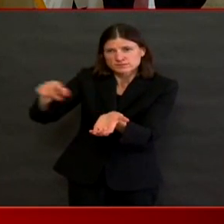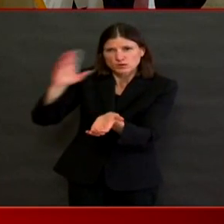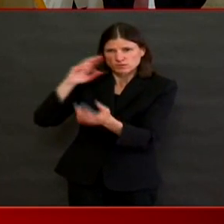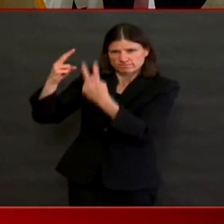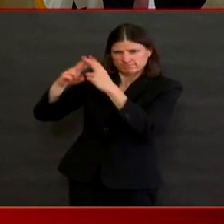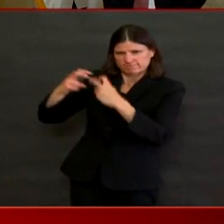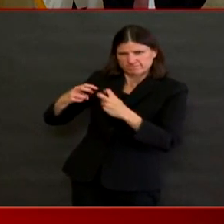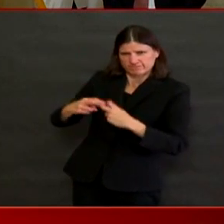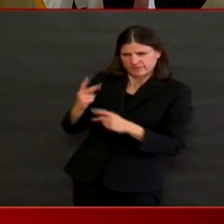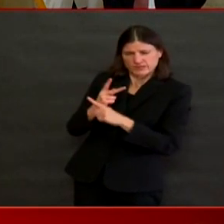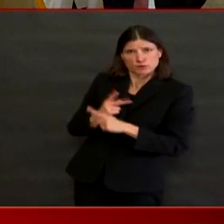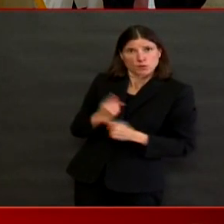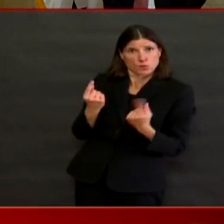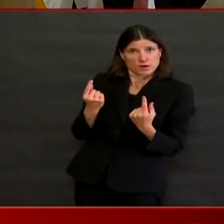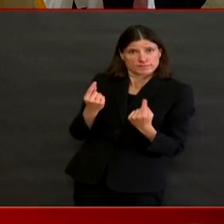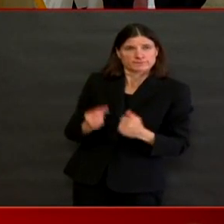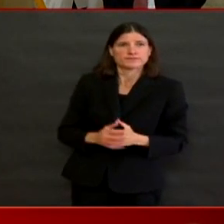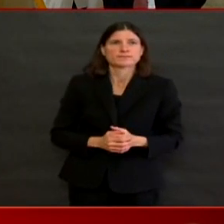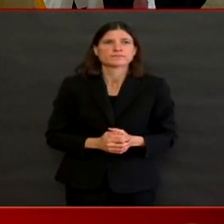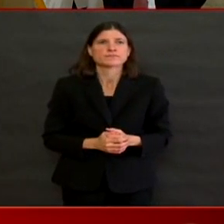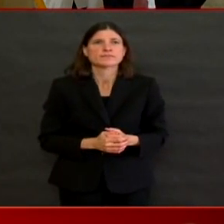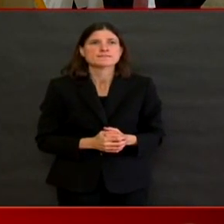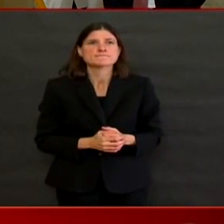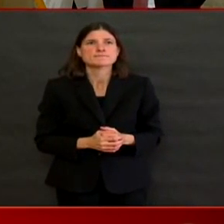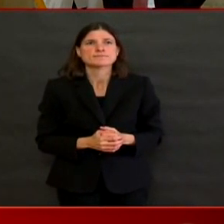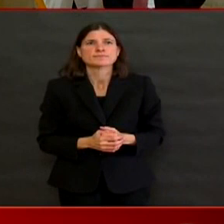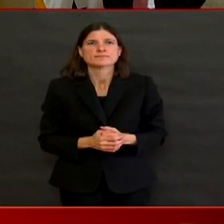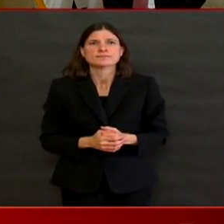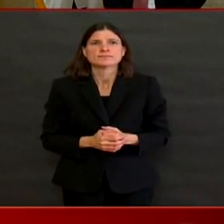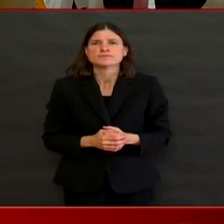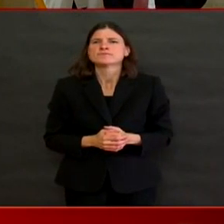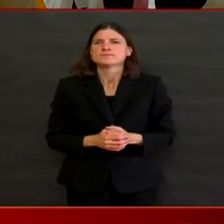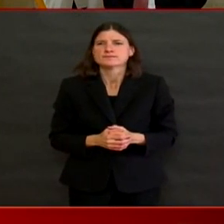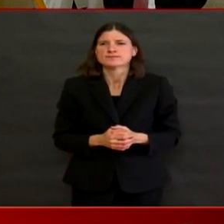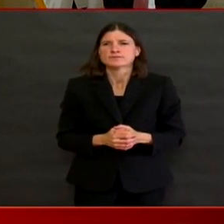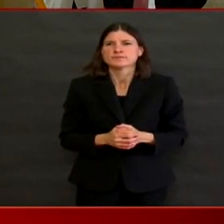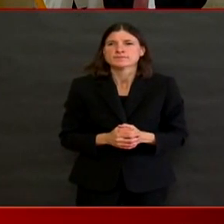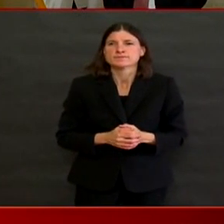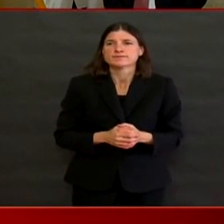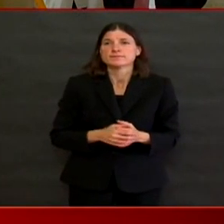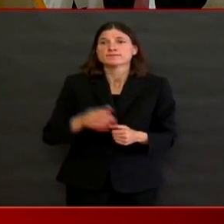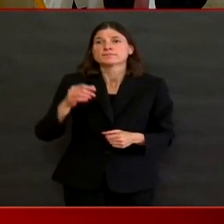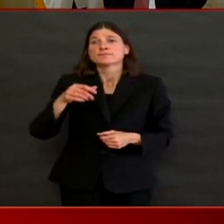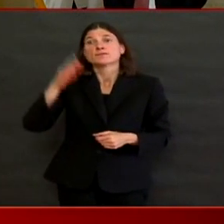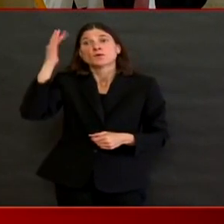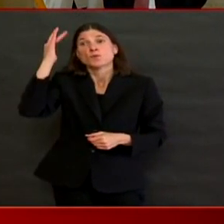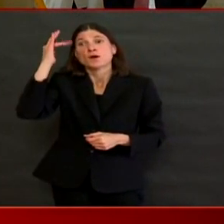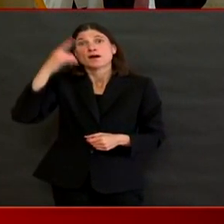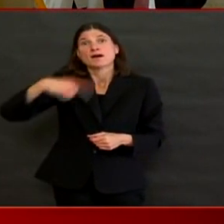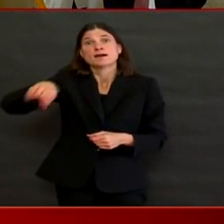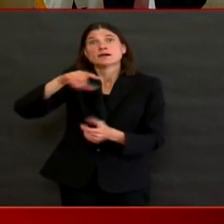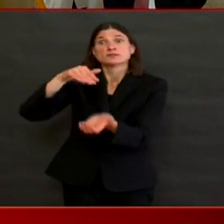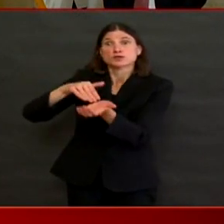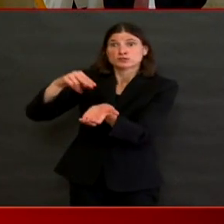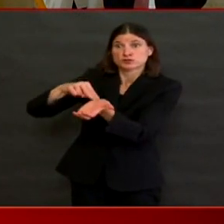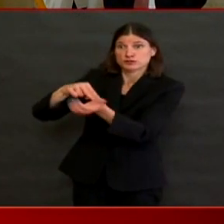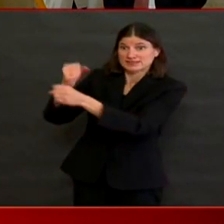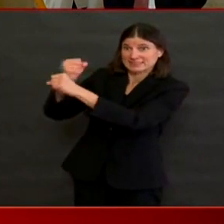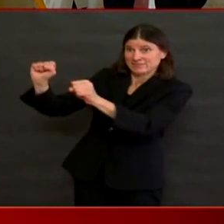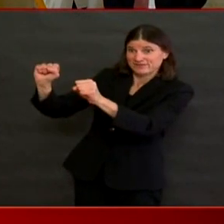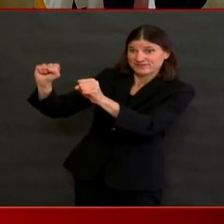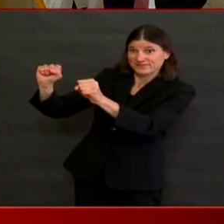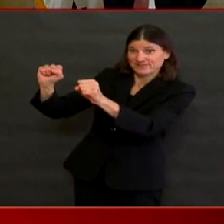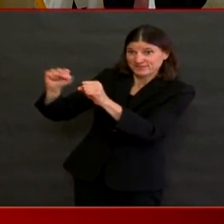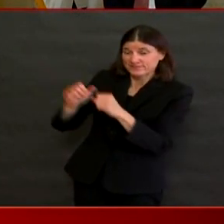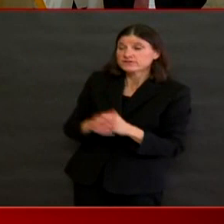for volunteers, particularly in our nursing home settings and other health care facilities. When the health care workers